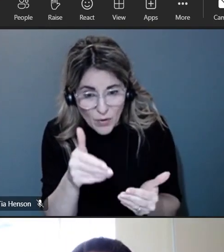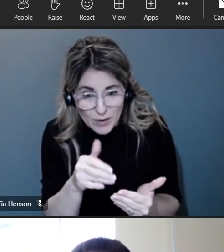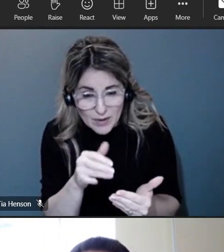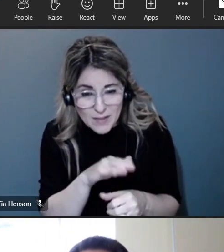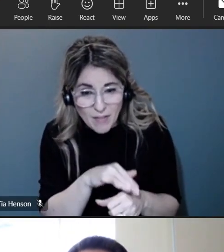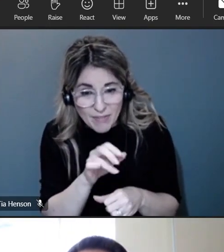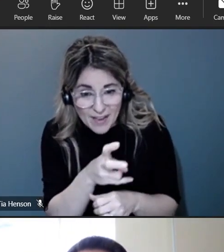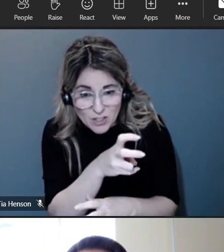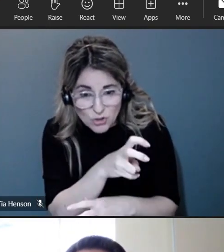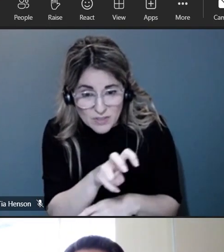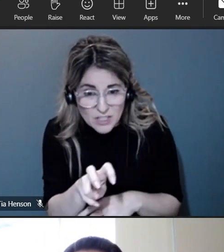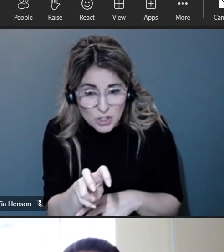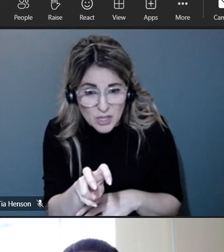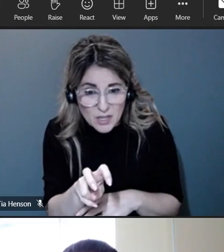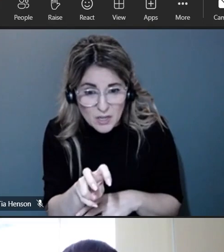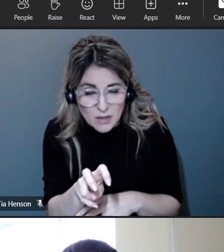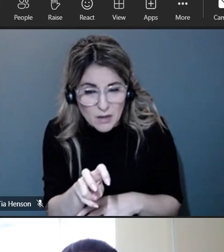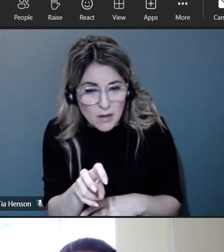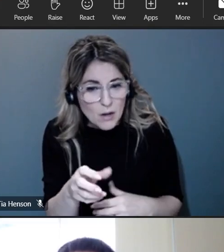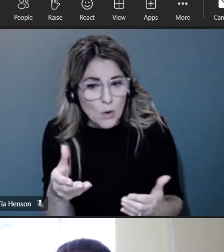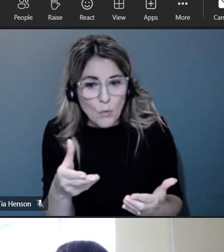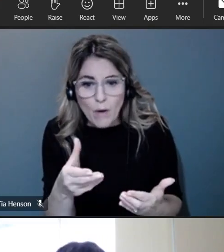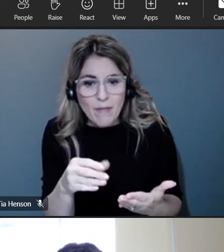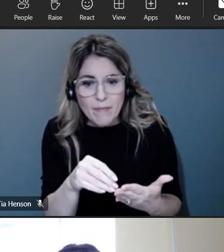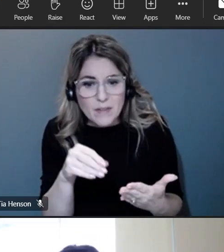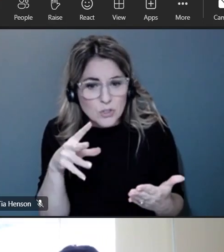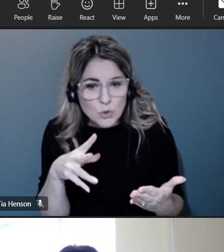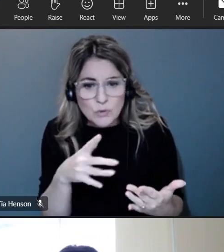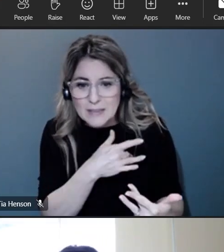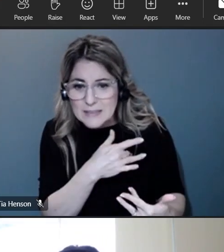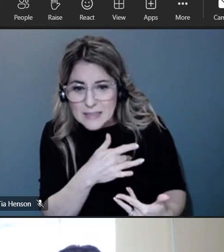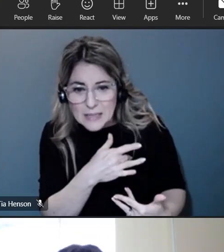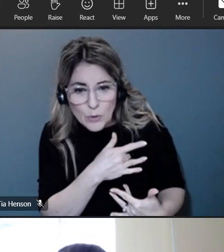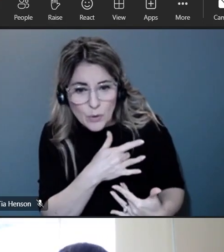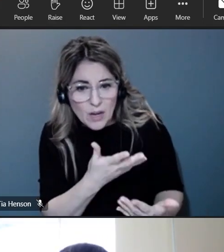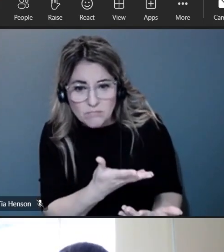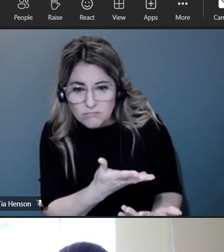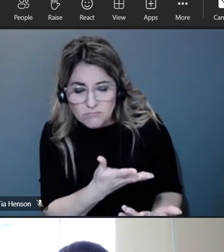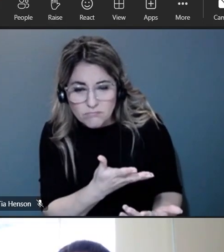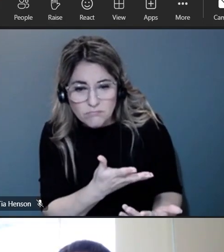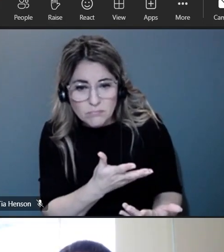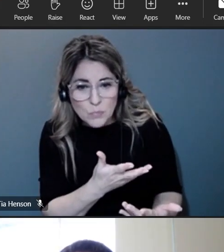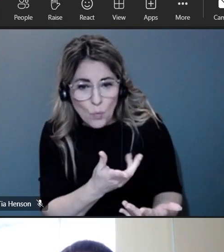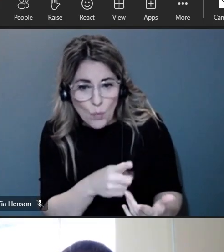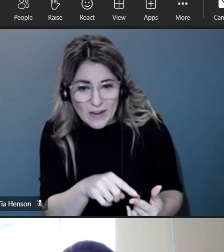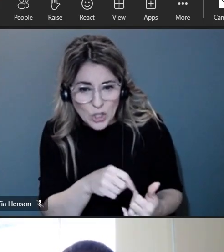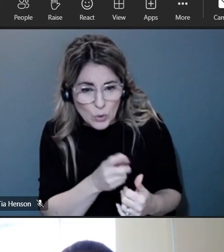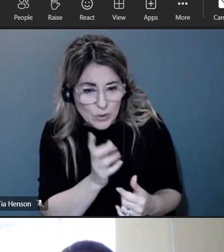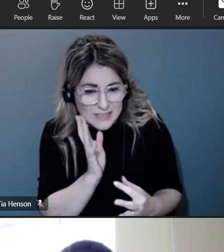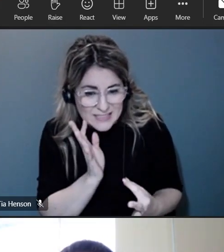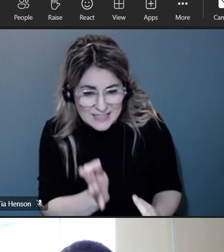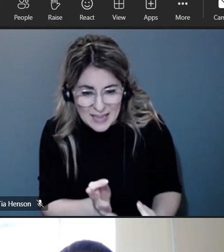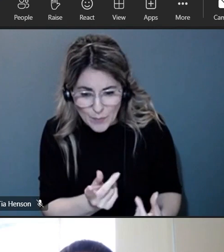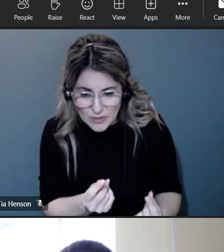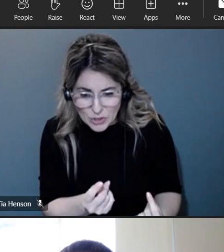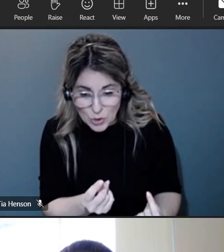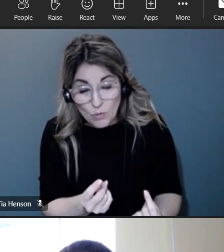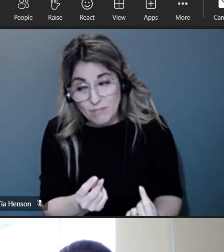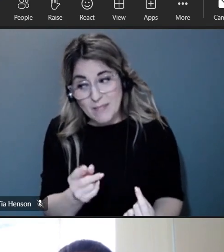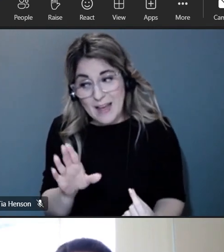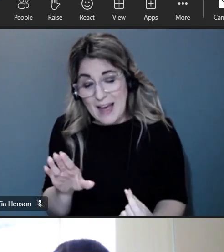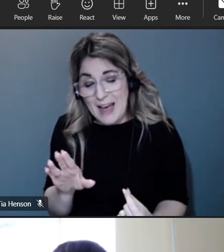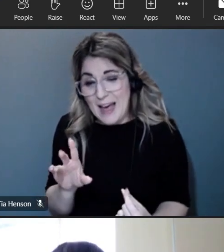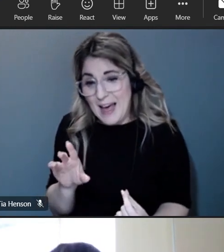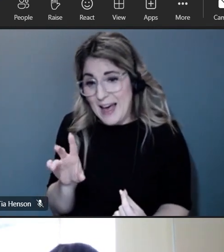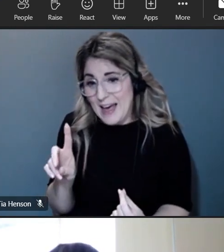that transition and what things students should be considering as they make that transition i did run that by